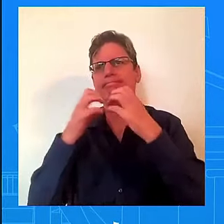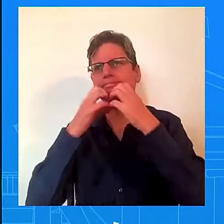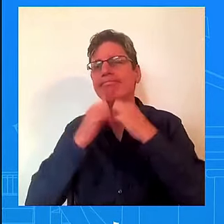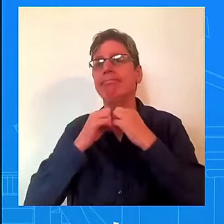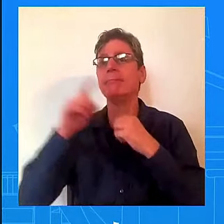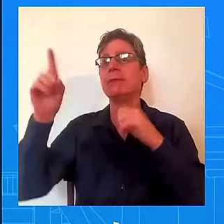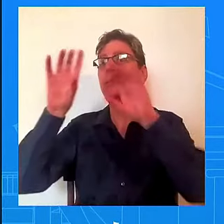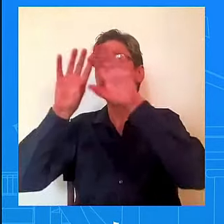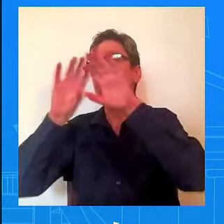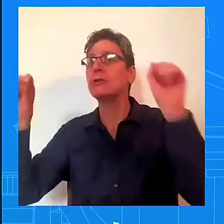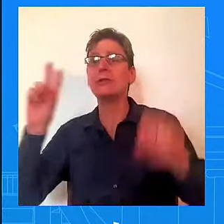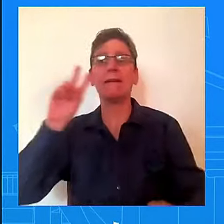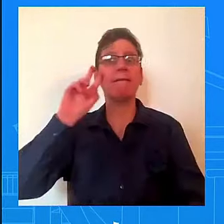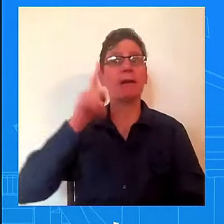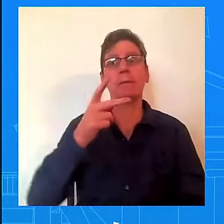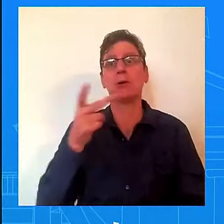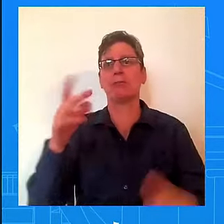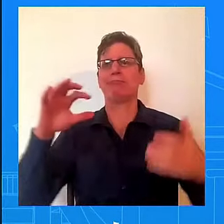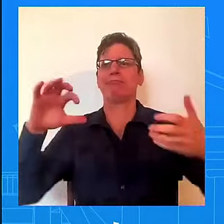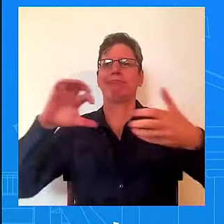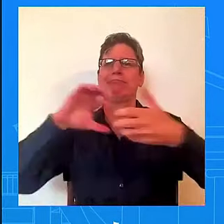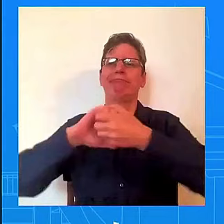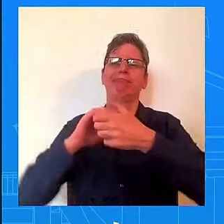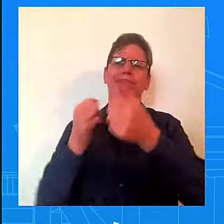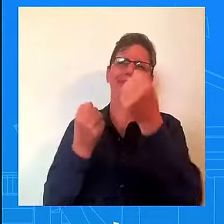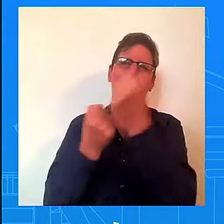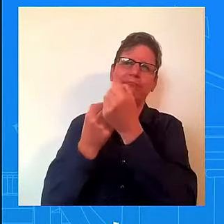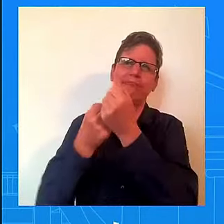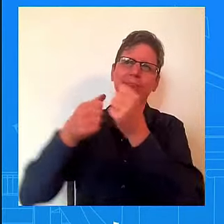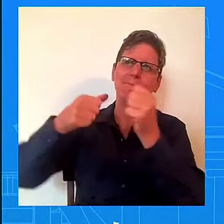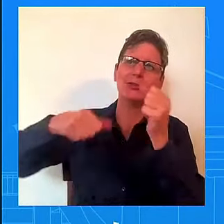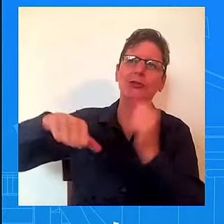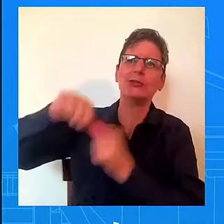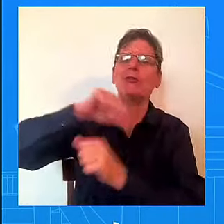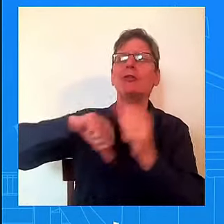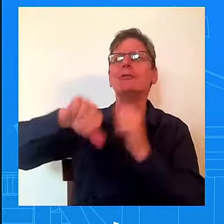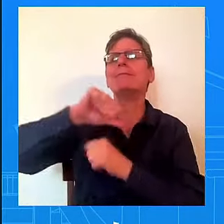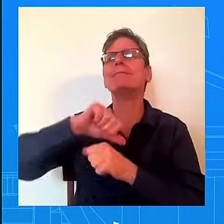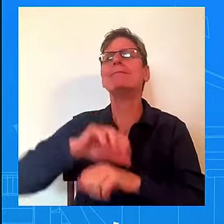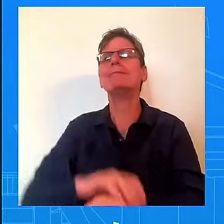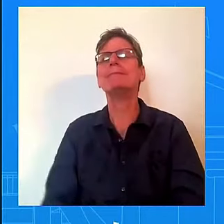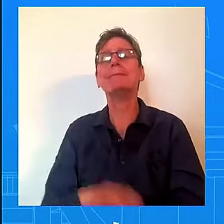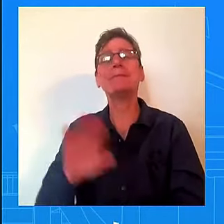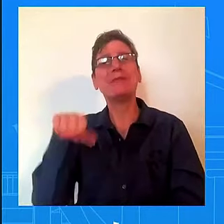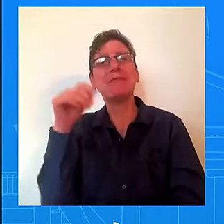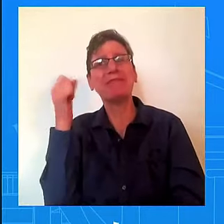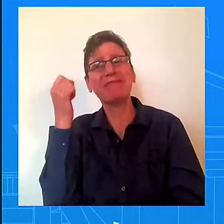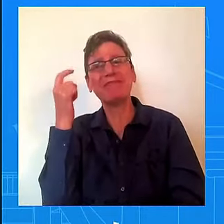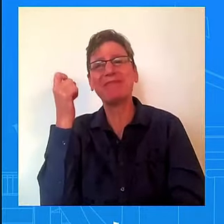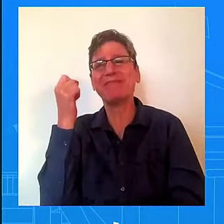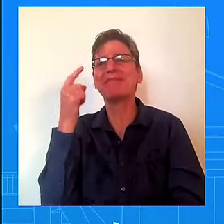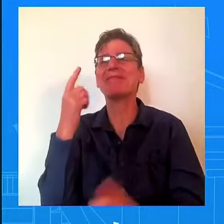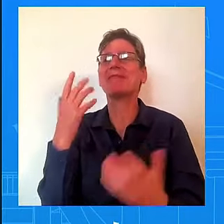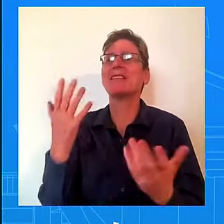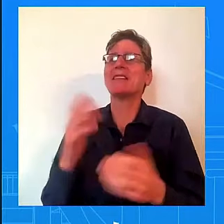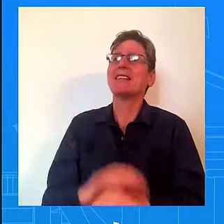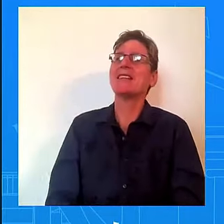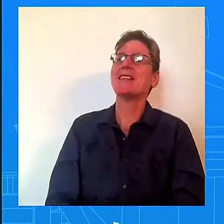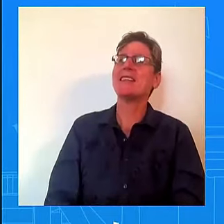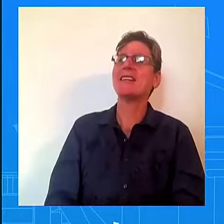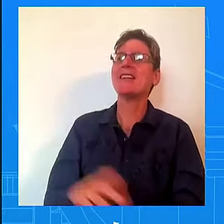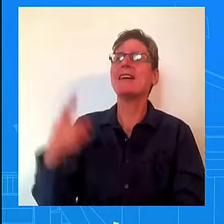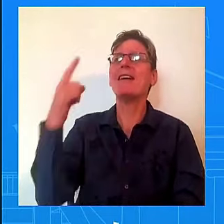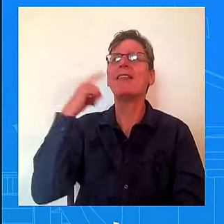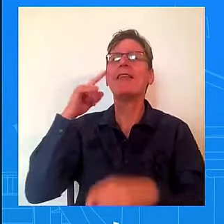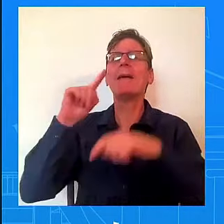understand that the President has been, you know, if you think about Senator for 36 years, Vice